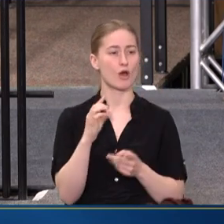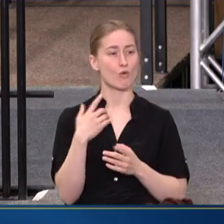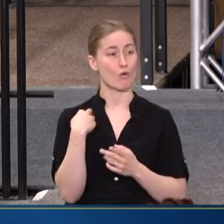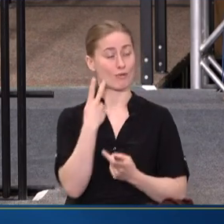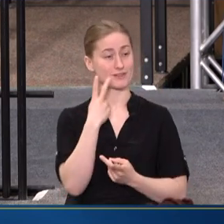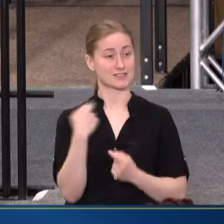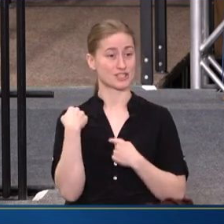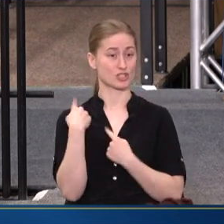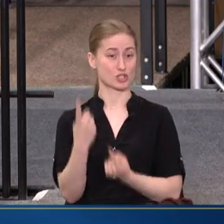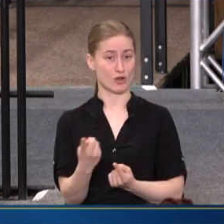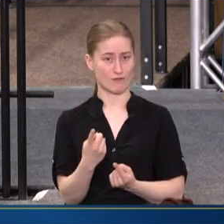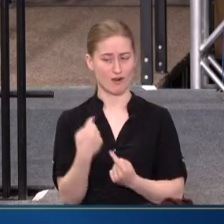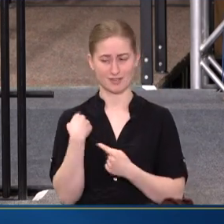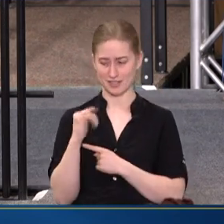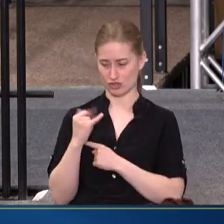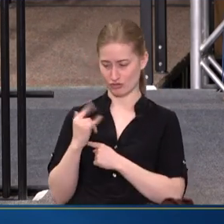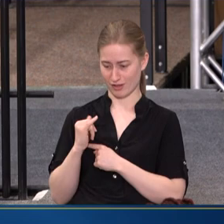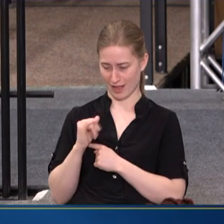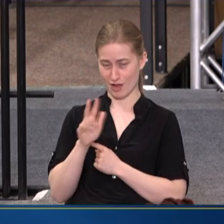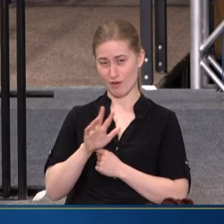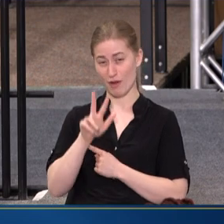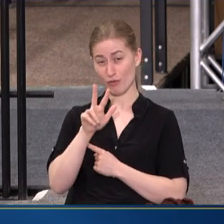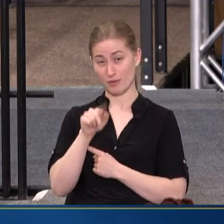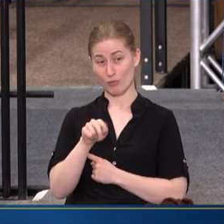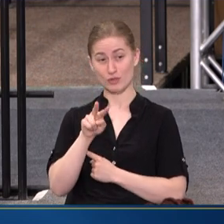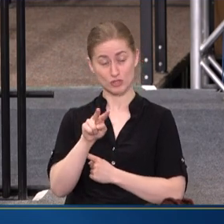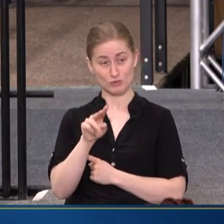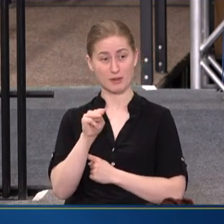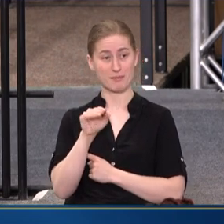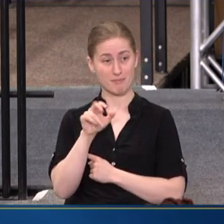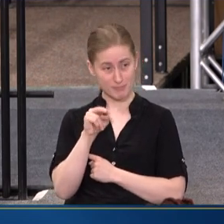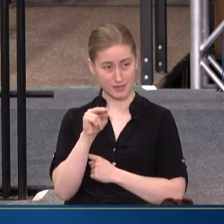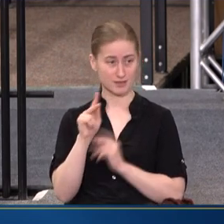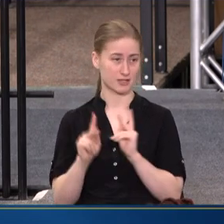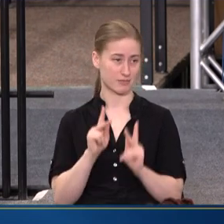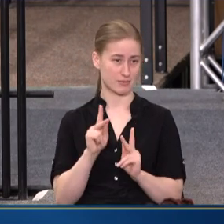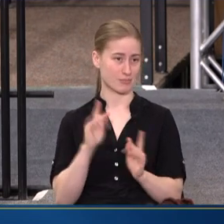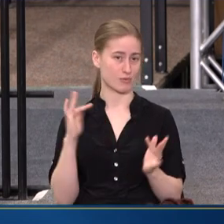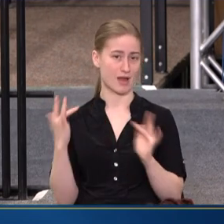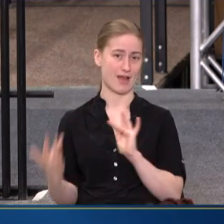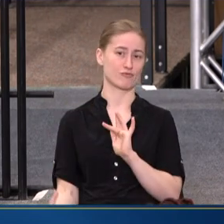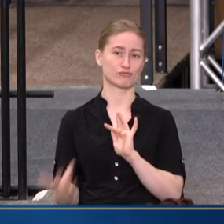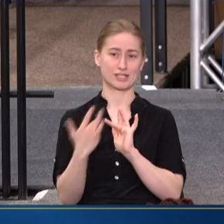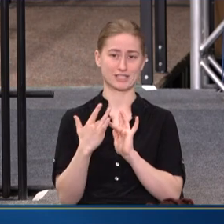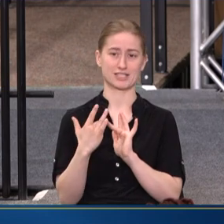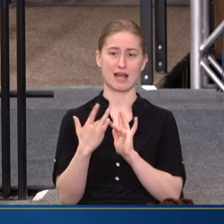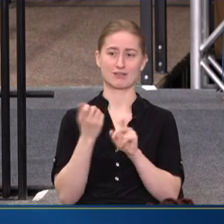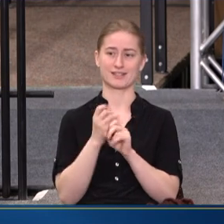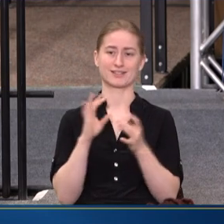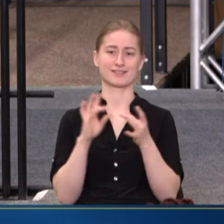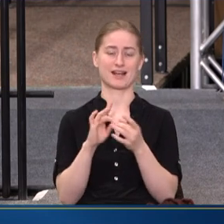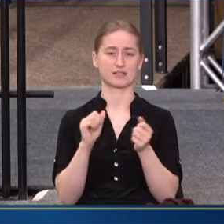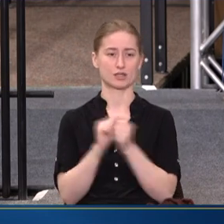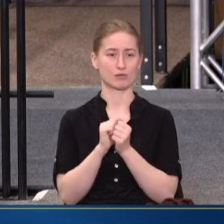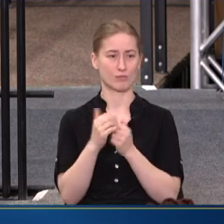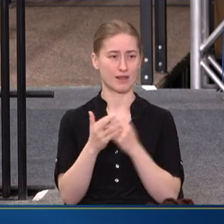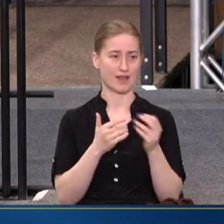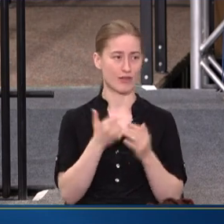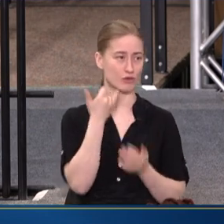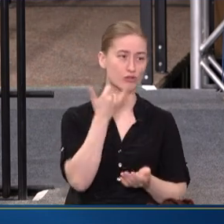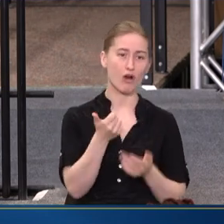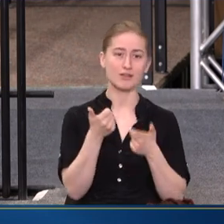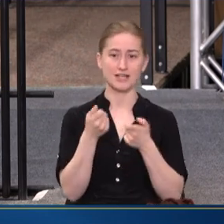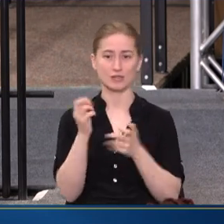SO FAR, SINCE JULY, ABOUT 3.2 MILLION PEOPLE HAVE REACHED OUT TO GET CONNECTED TO EITHER CALLS,